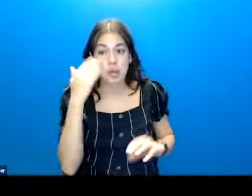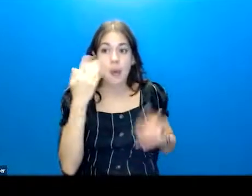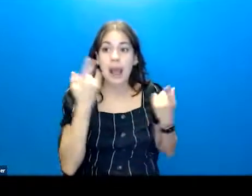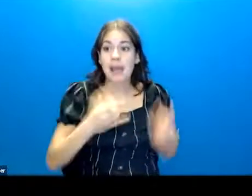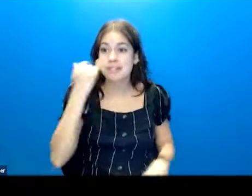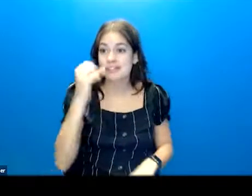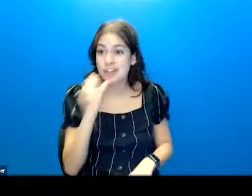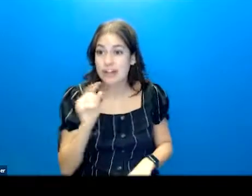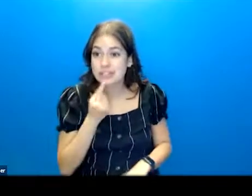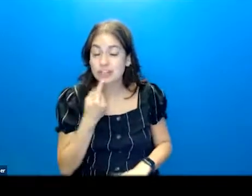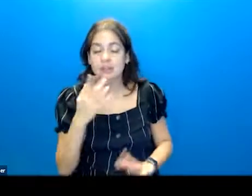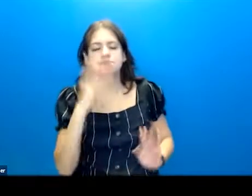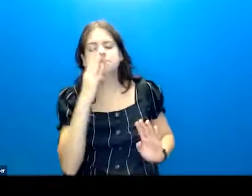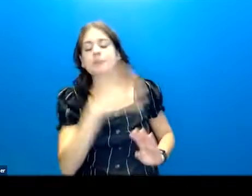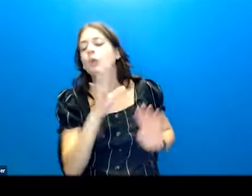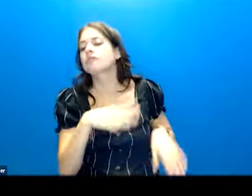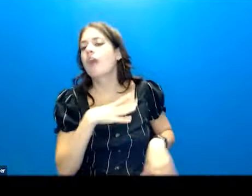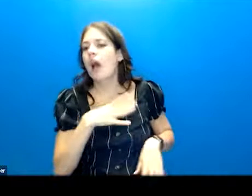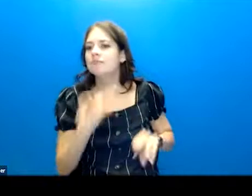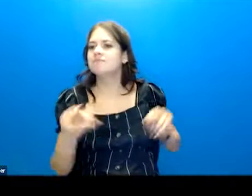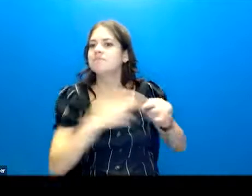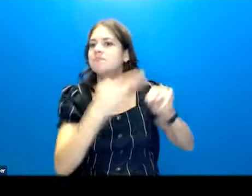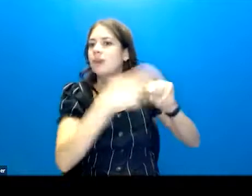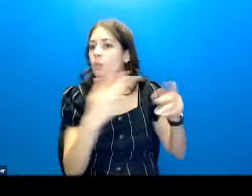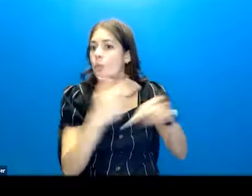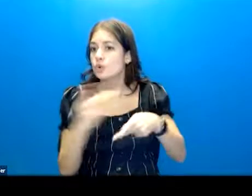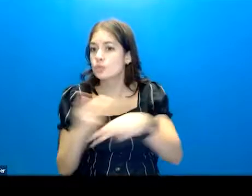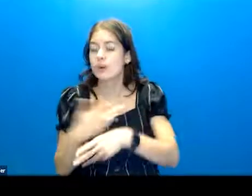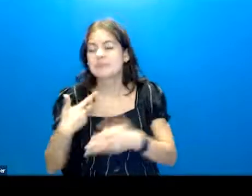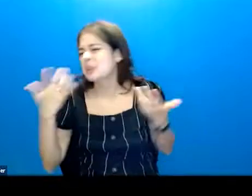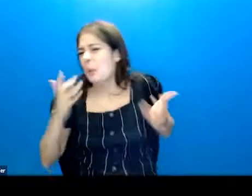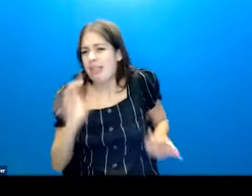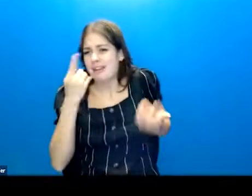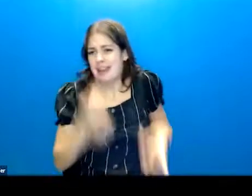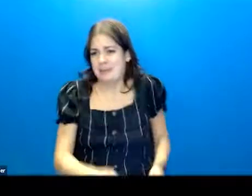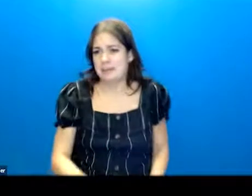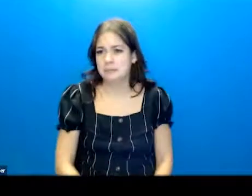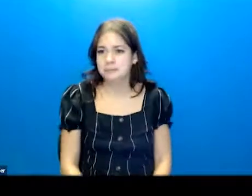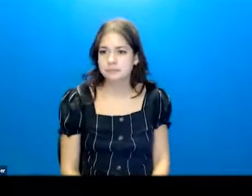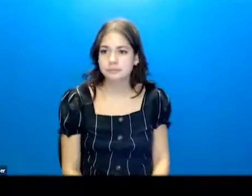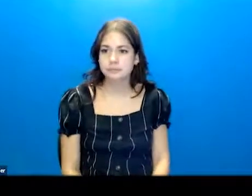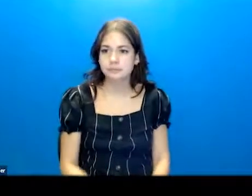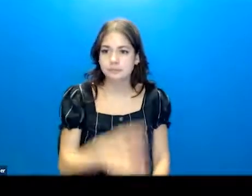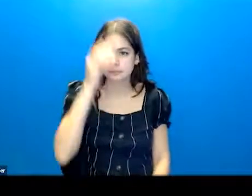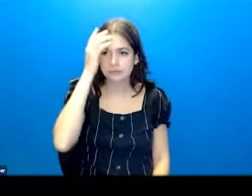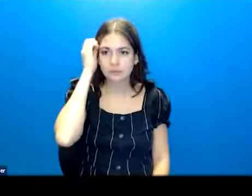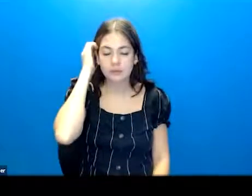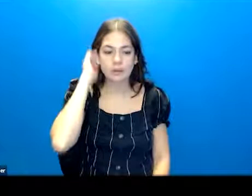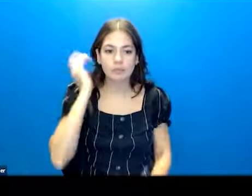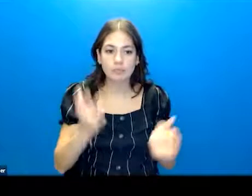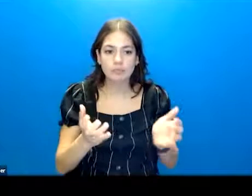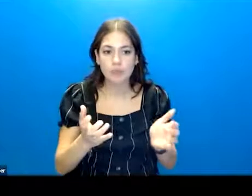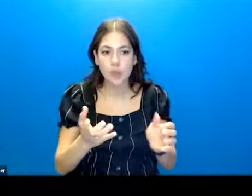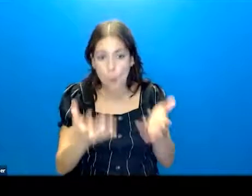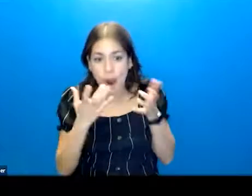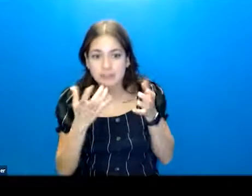take these things seriously. Folks escalate. And that we don't want that to happen. The intent to die and the